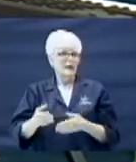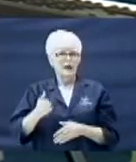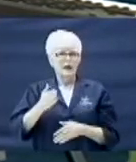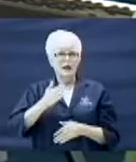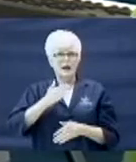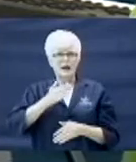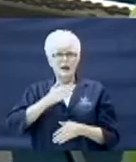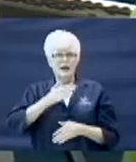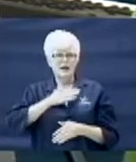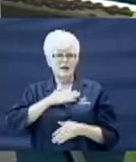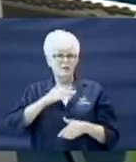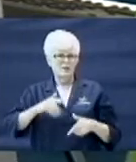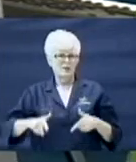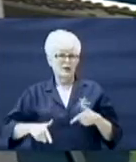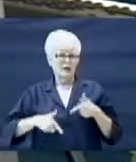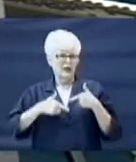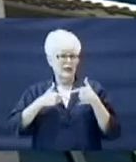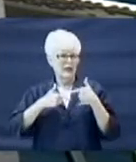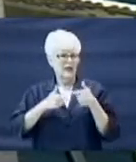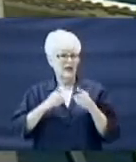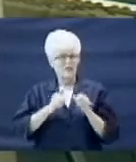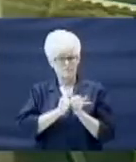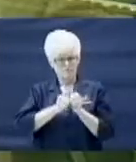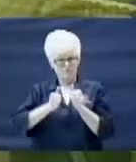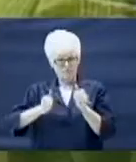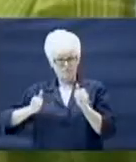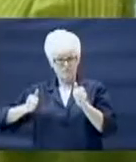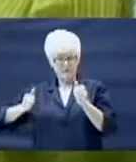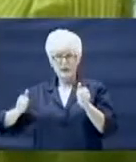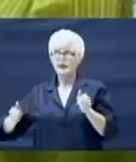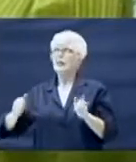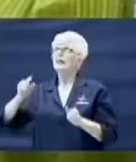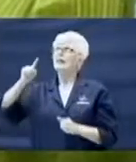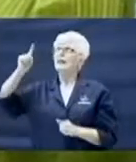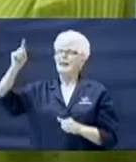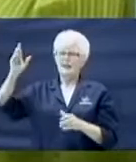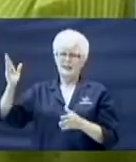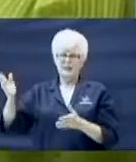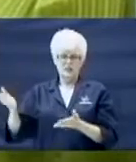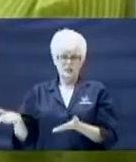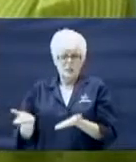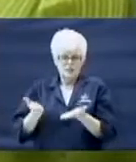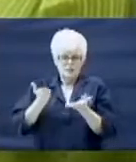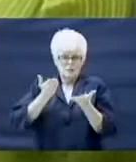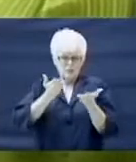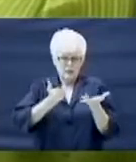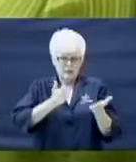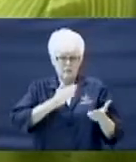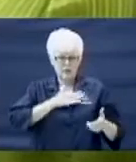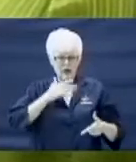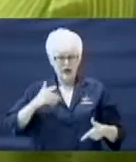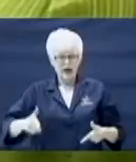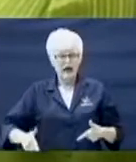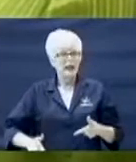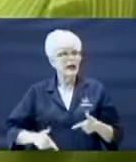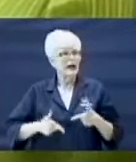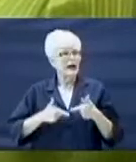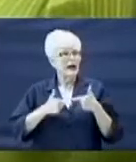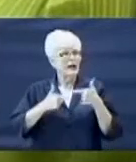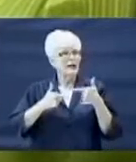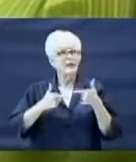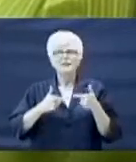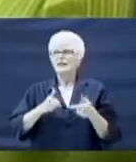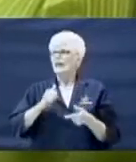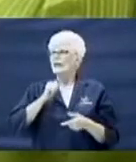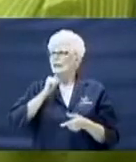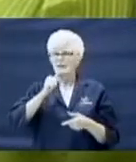vessel breaks, He just picks up the pieces, He